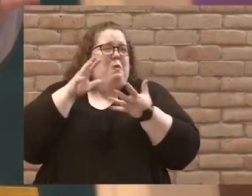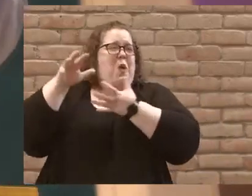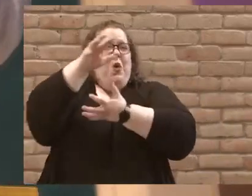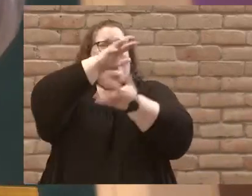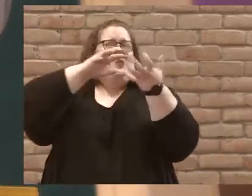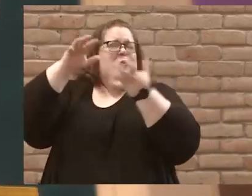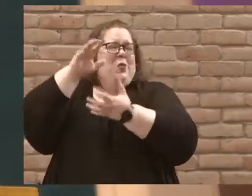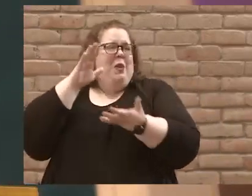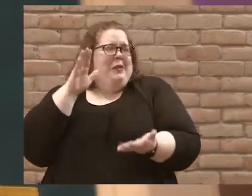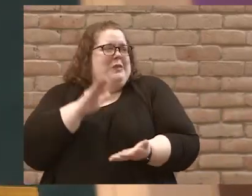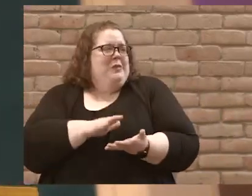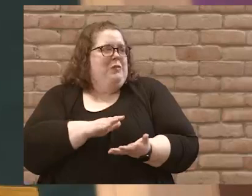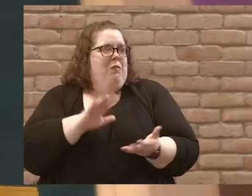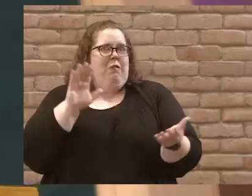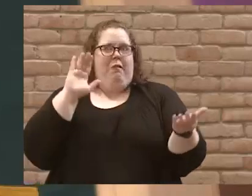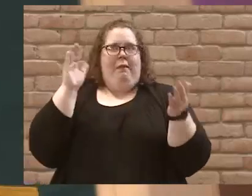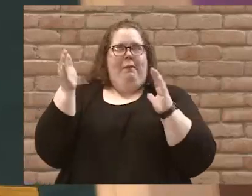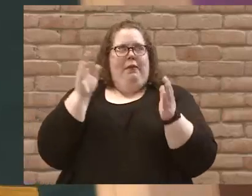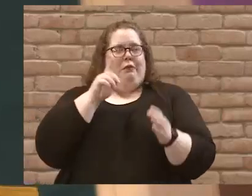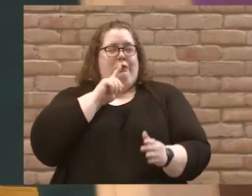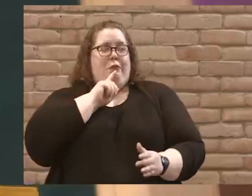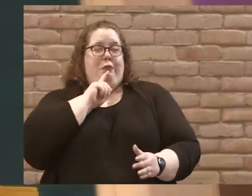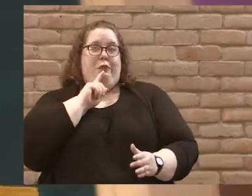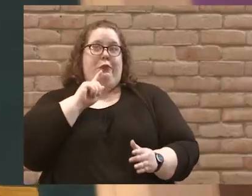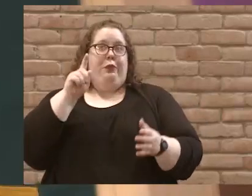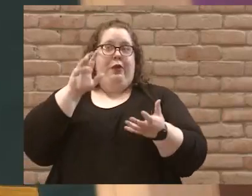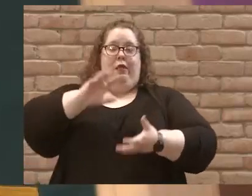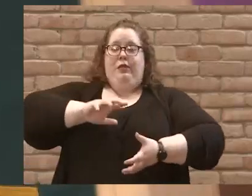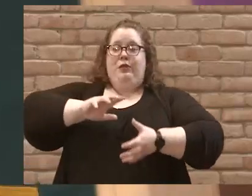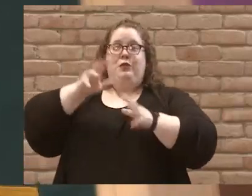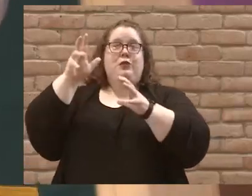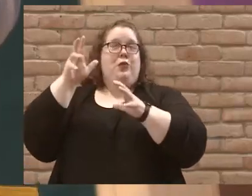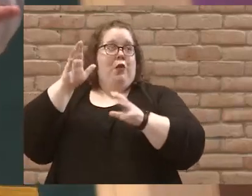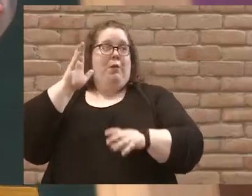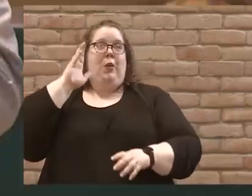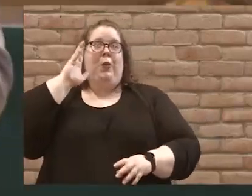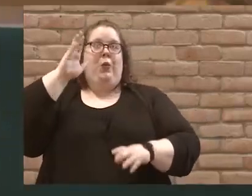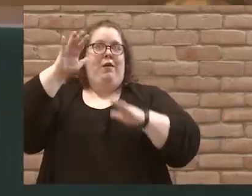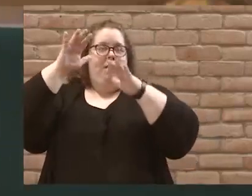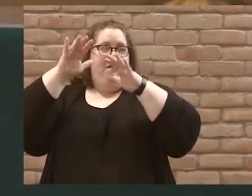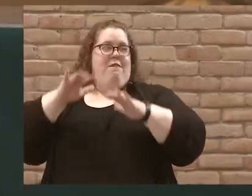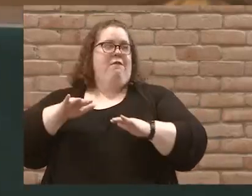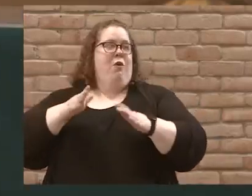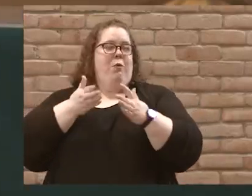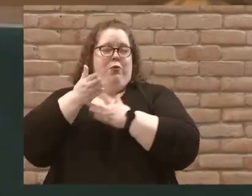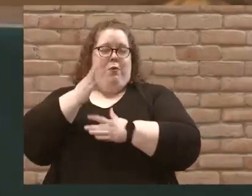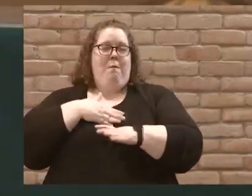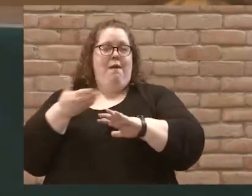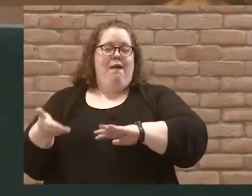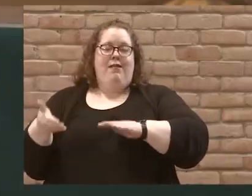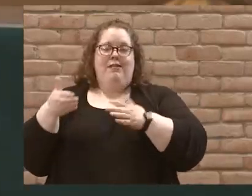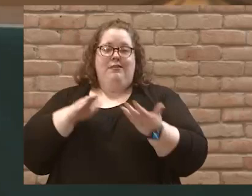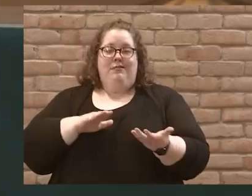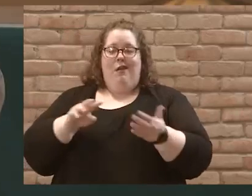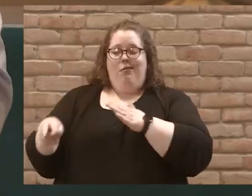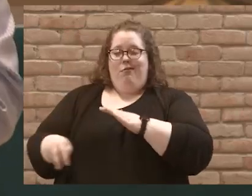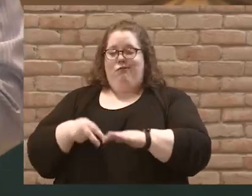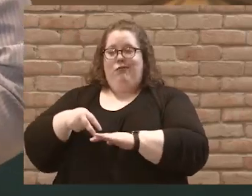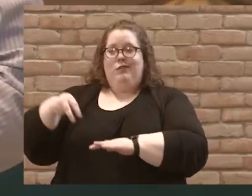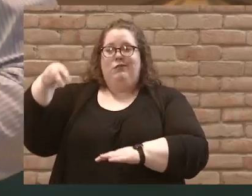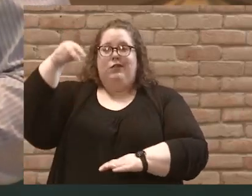compared to the real storm that I'm going to calm through my death and resurrection.